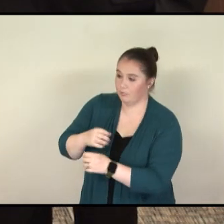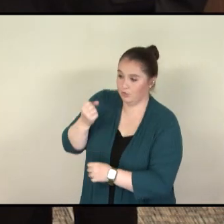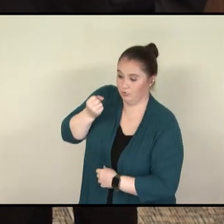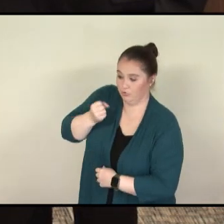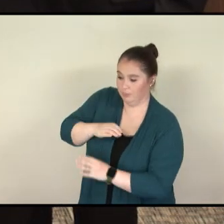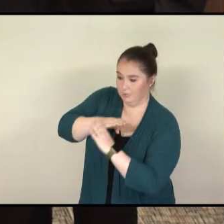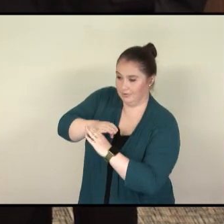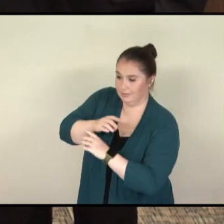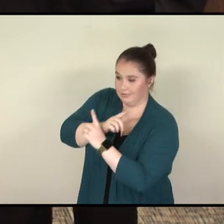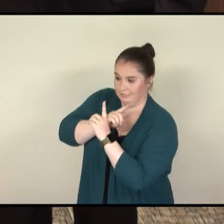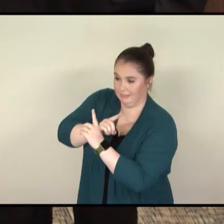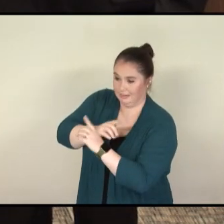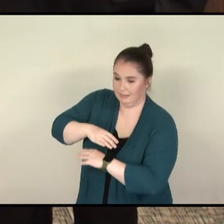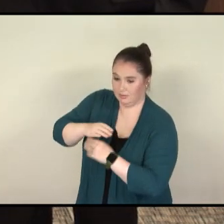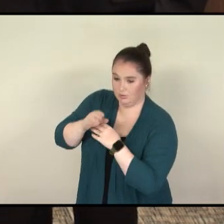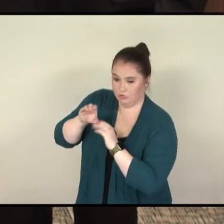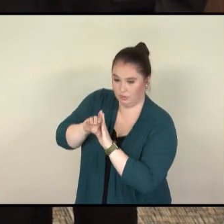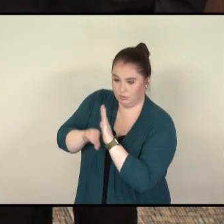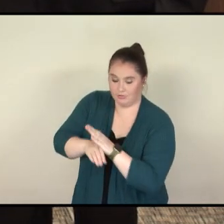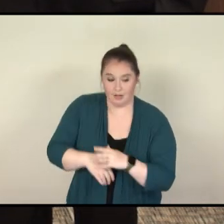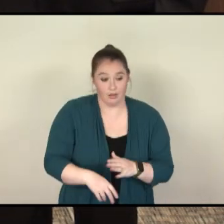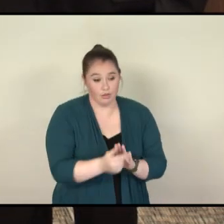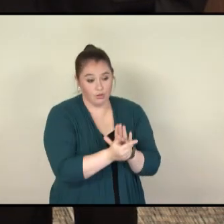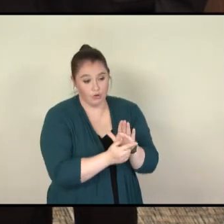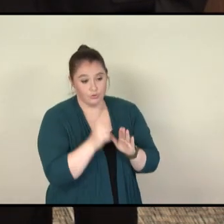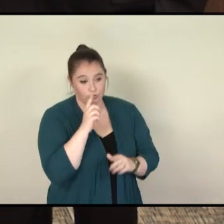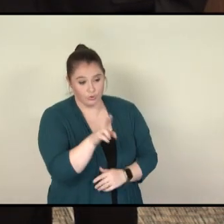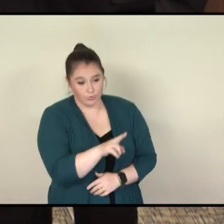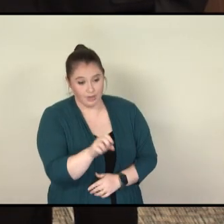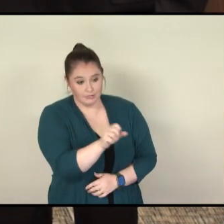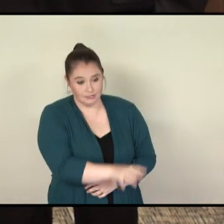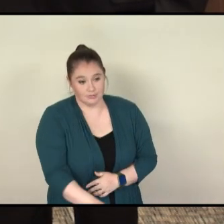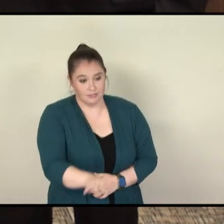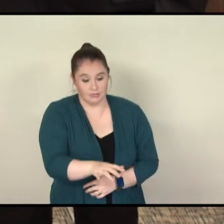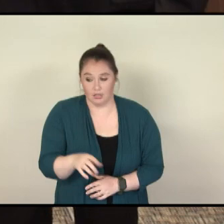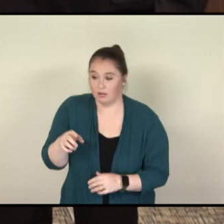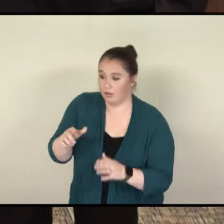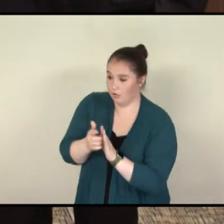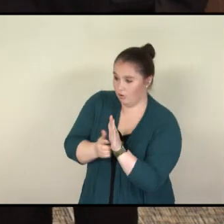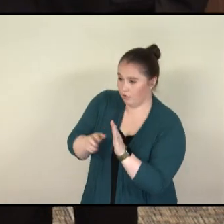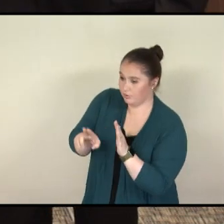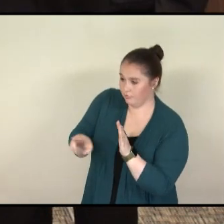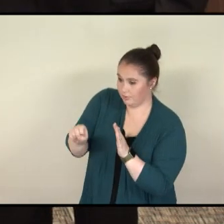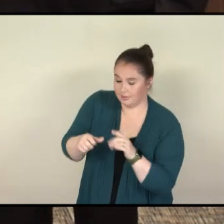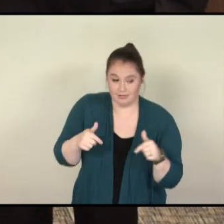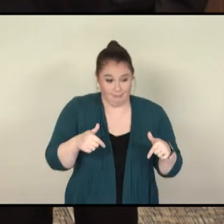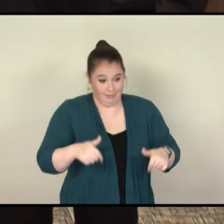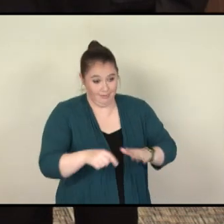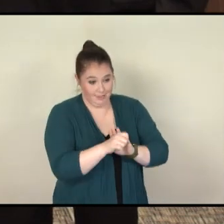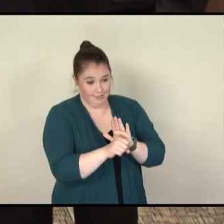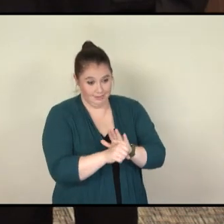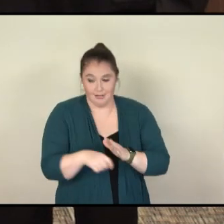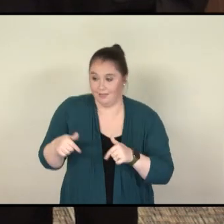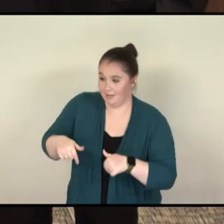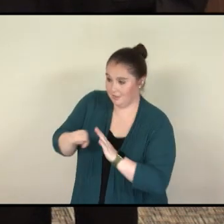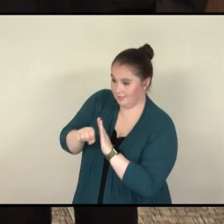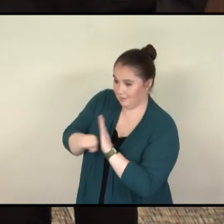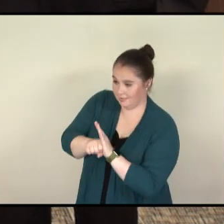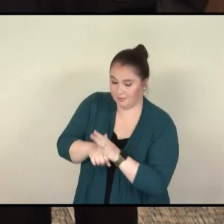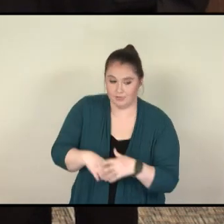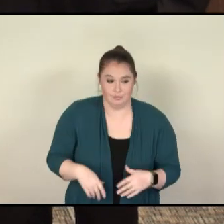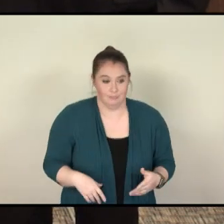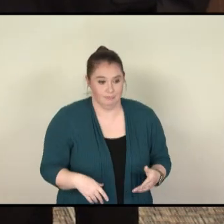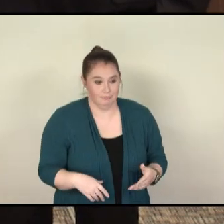and laws of the United States and the laws of the United States and of this state and of this state so help me God